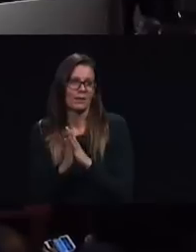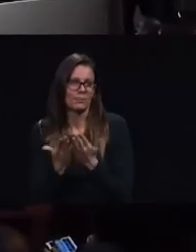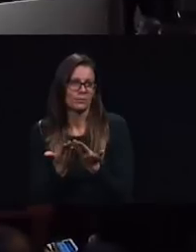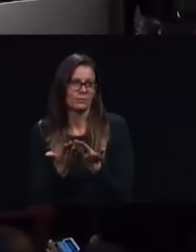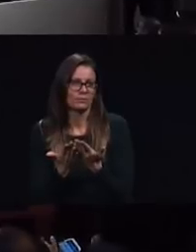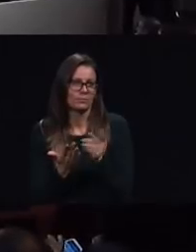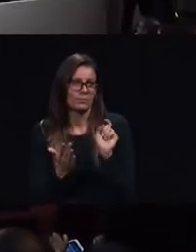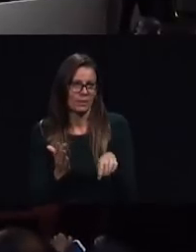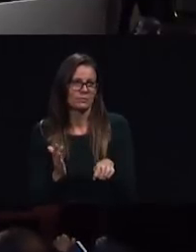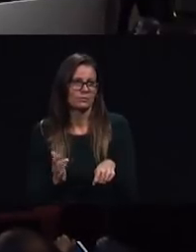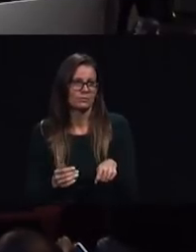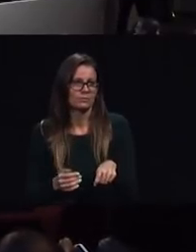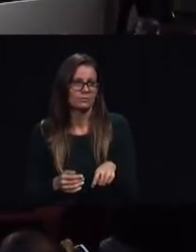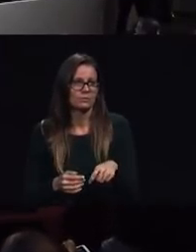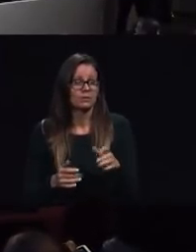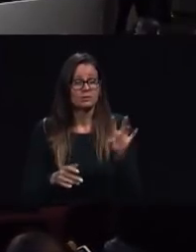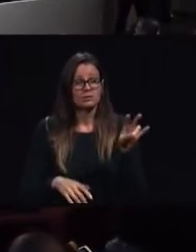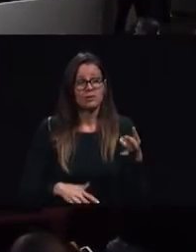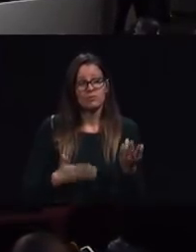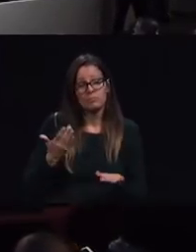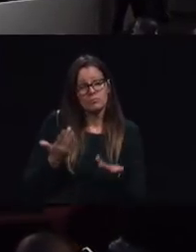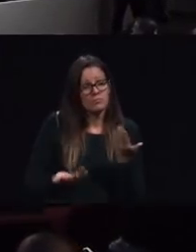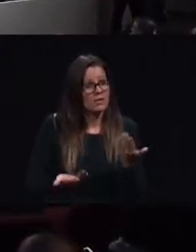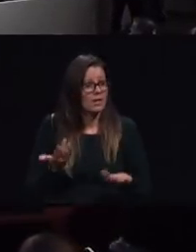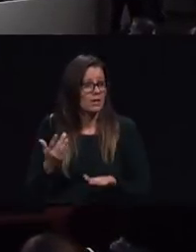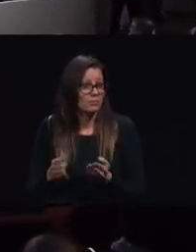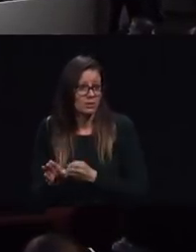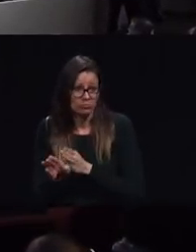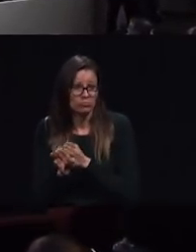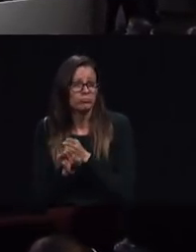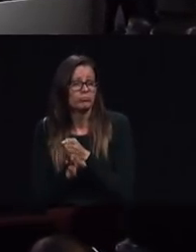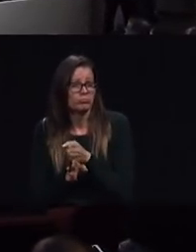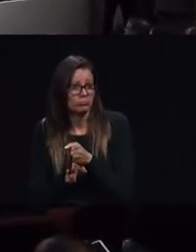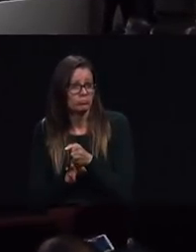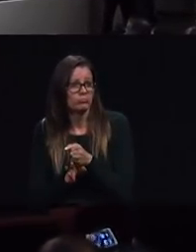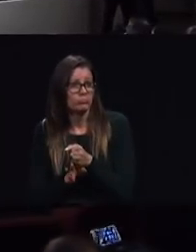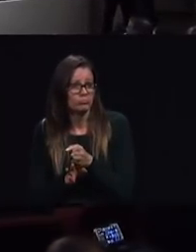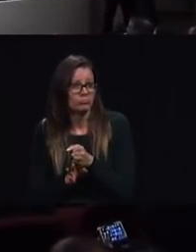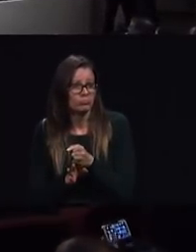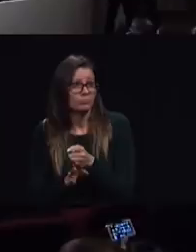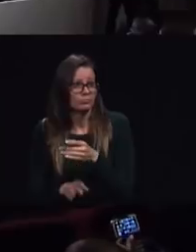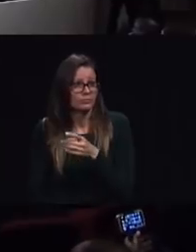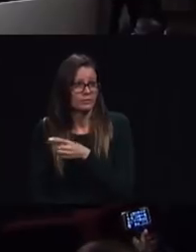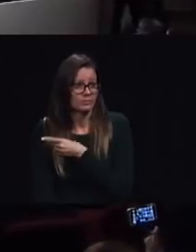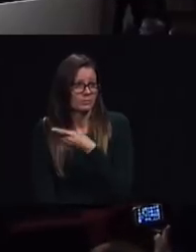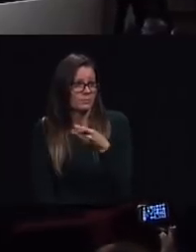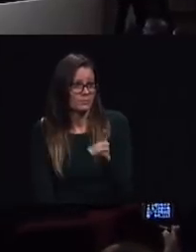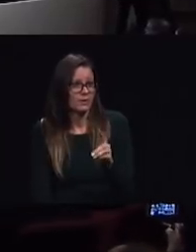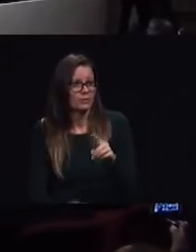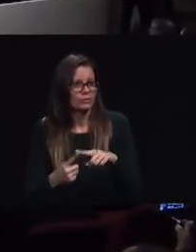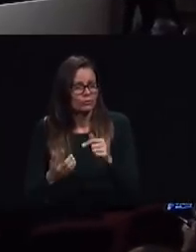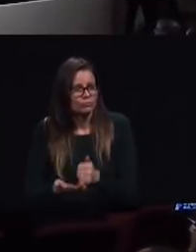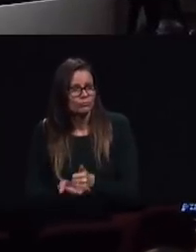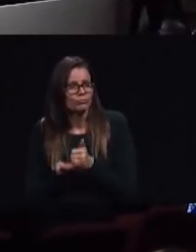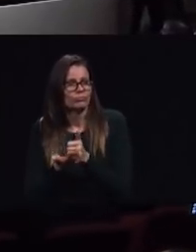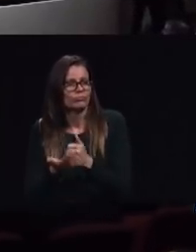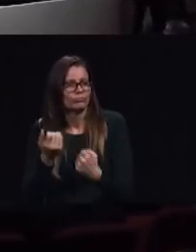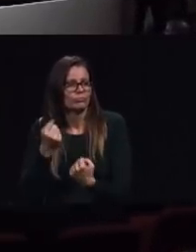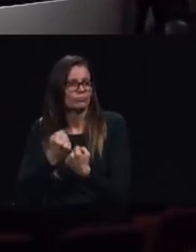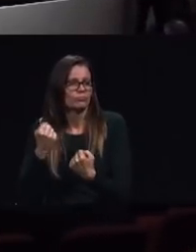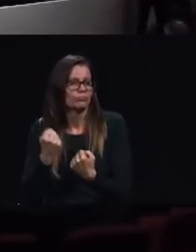widespread denomination to remain strongly standing for heaven's initiative of the protestant reformation